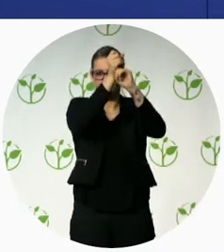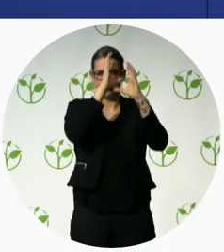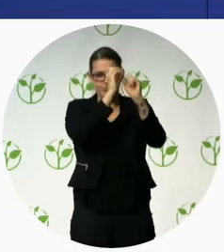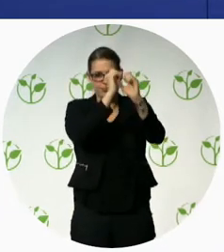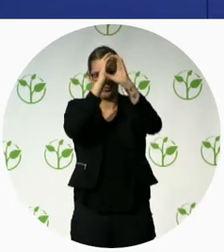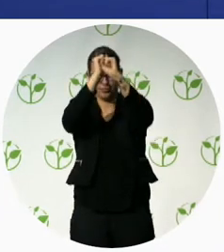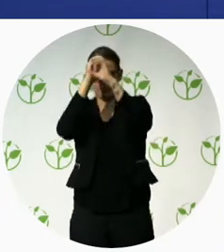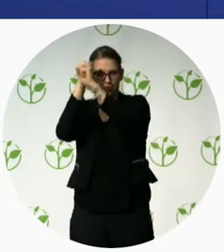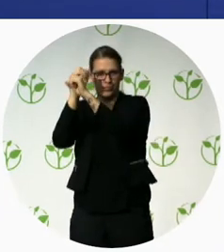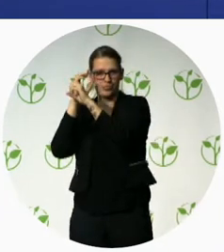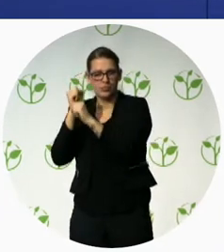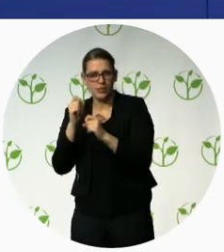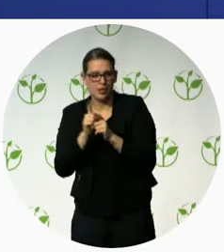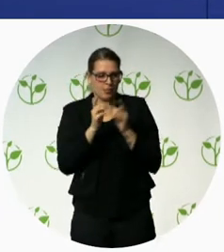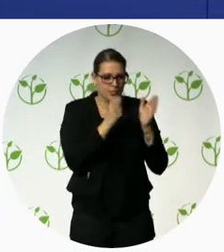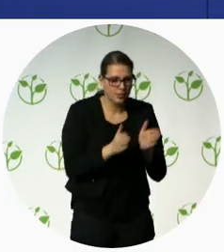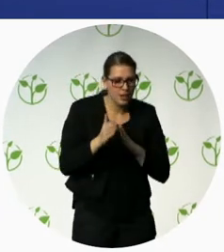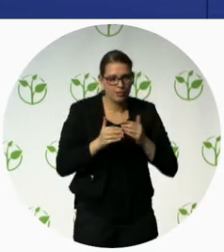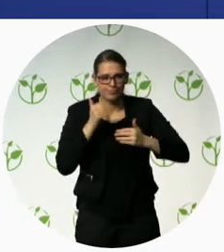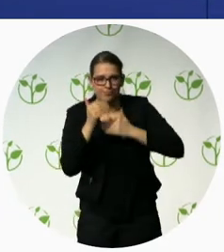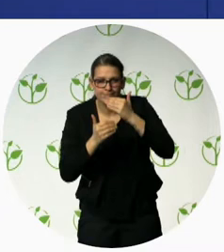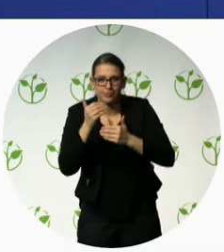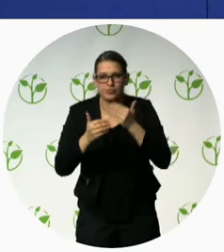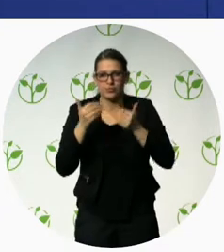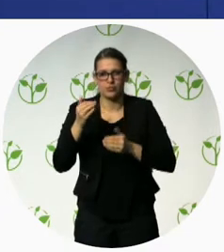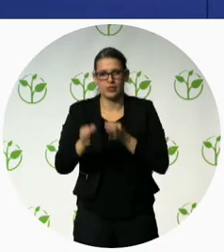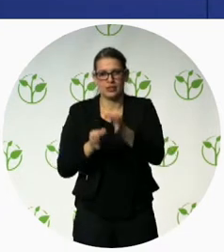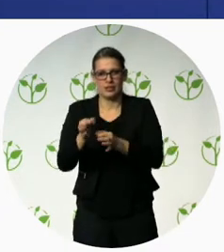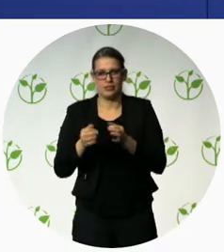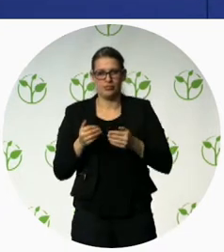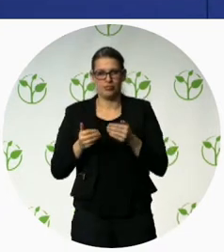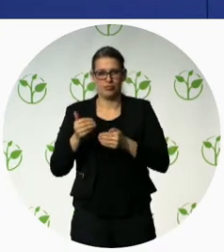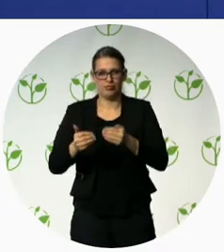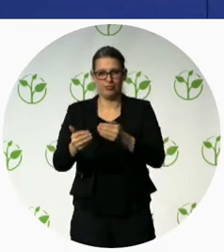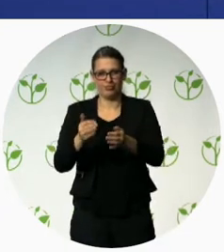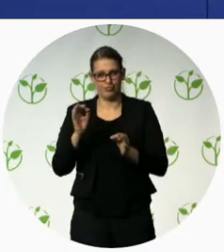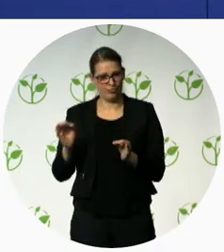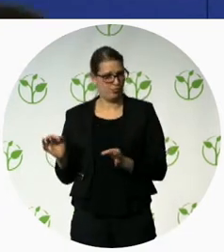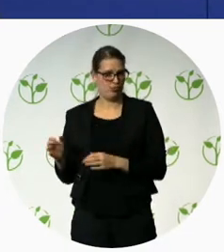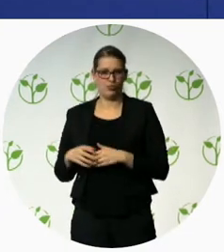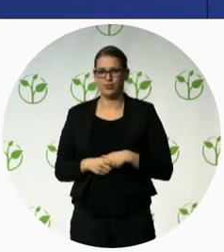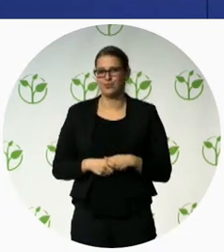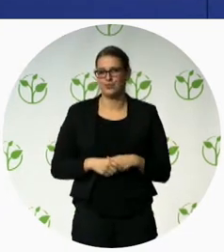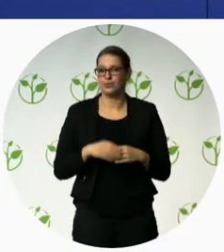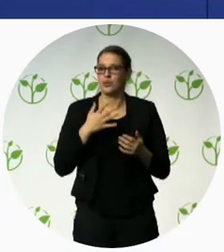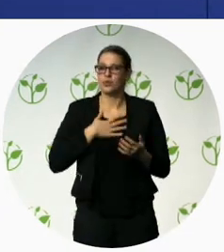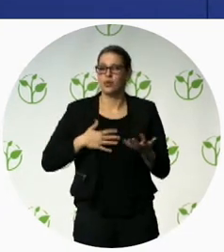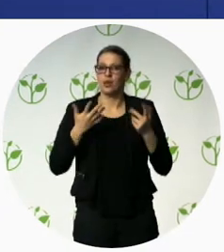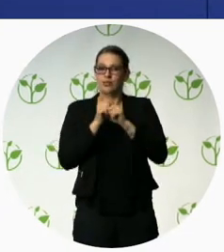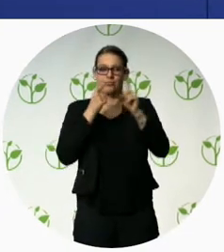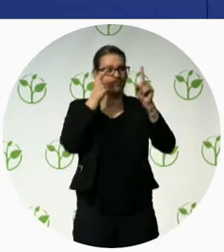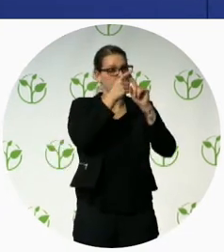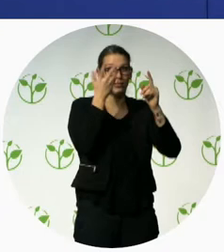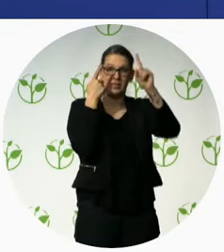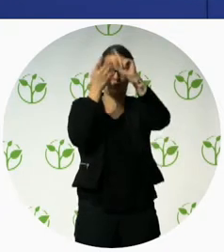that are sustainable resource appropriate and truly promote inclusion and empowerment of people and I'm also struck by the common theme of training